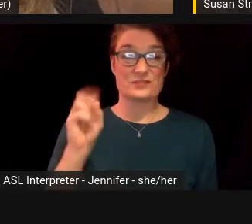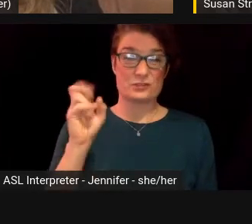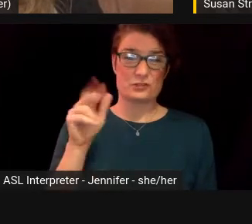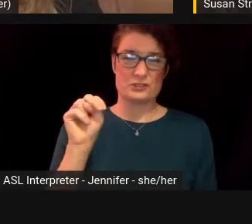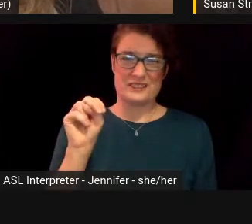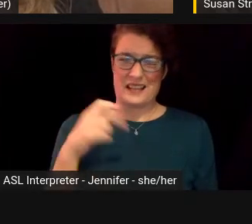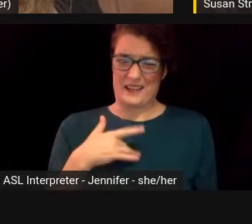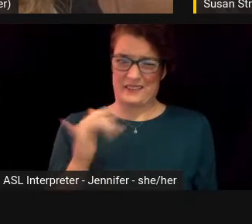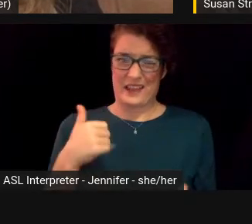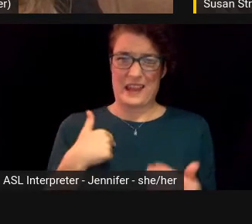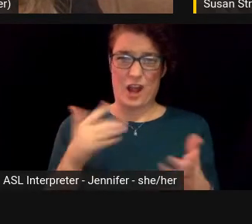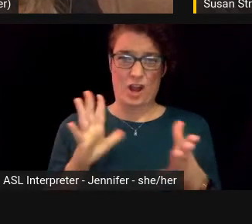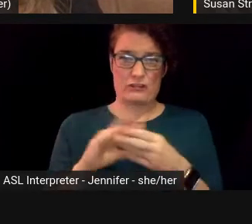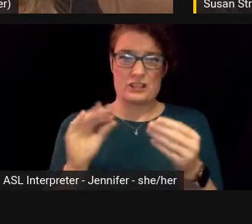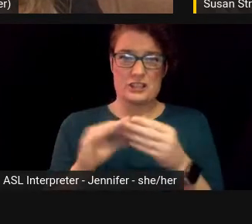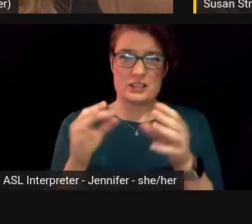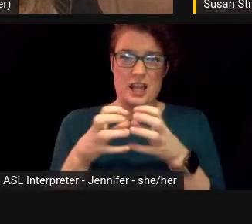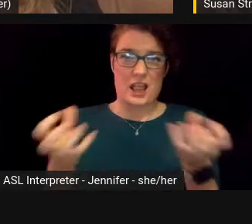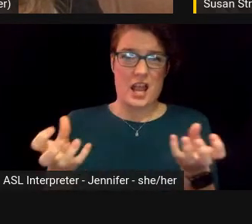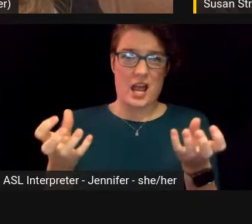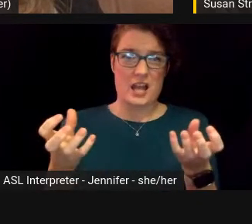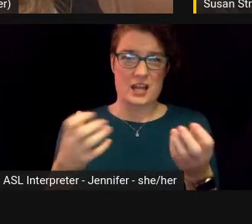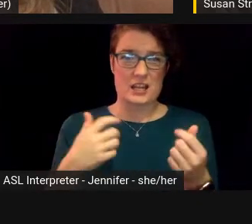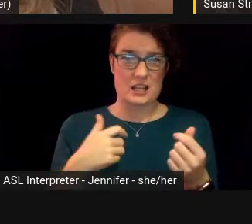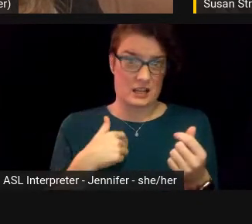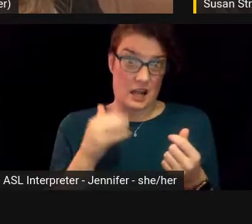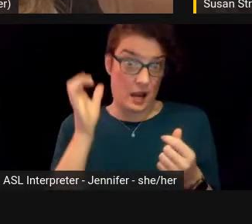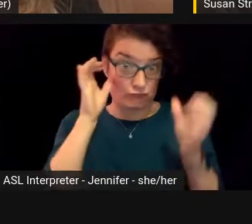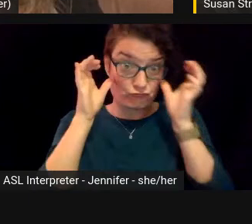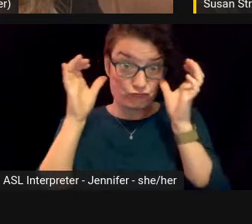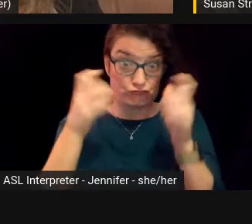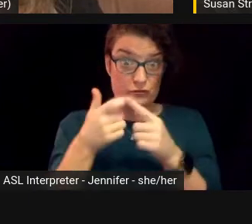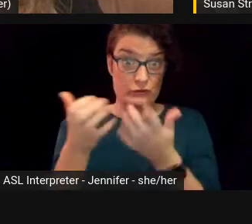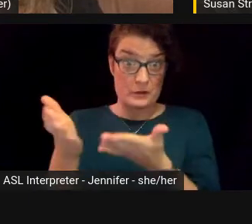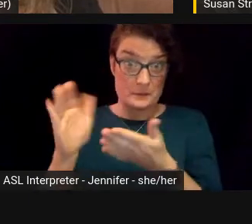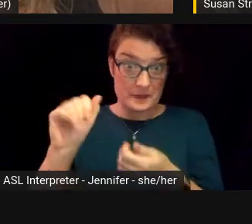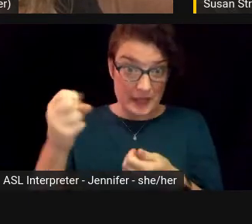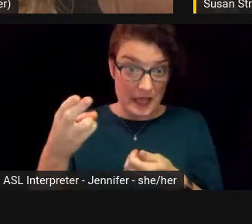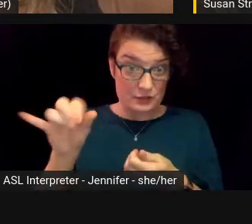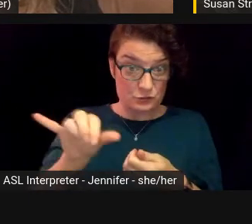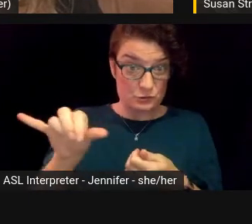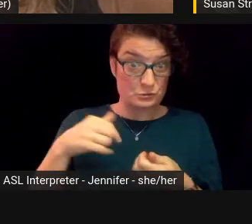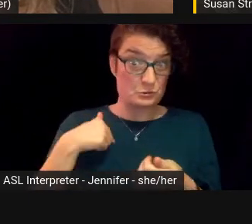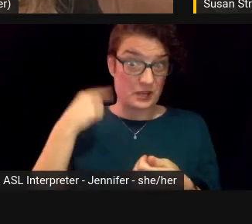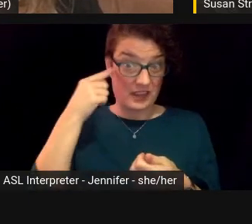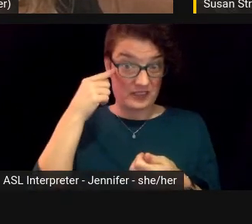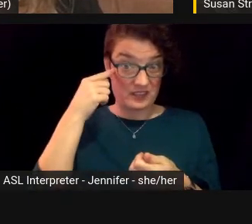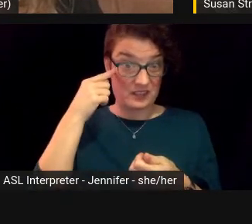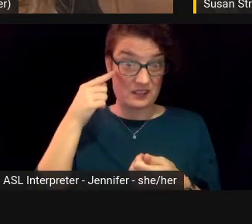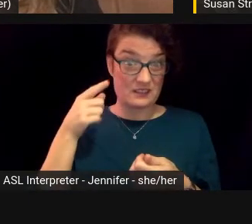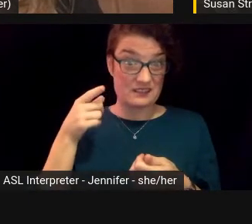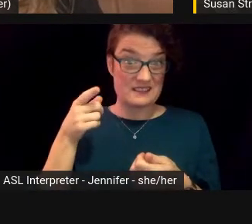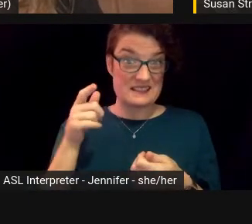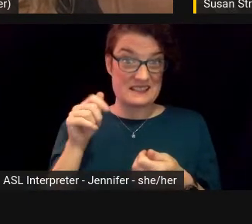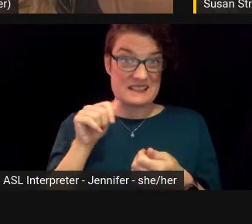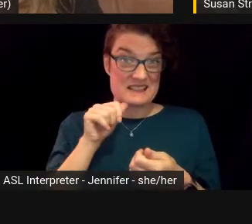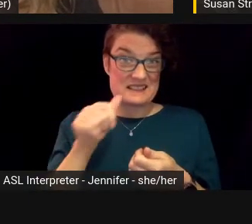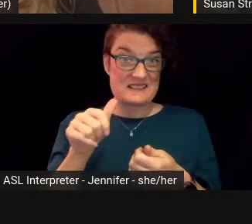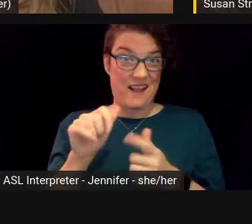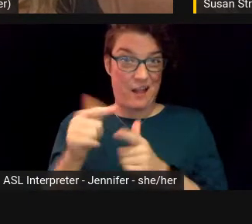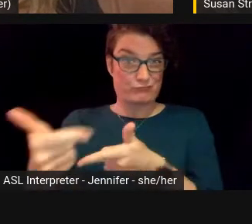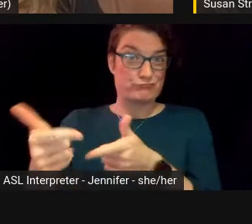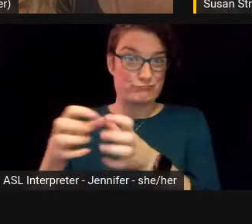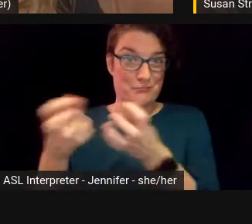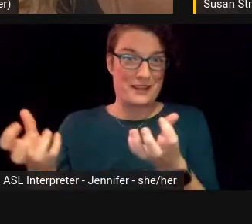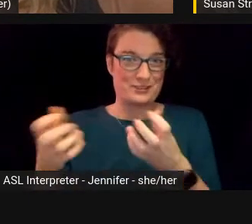spoken a lot recently and I'd be interested in hearing some from, from Cash, who I think has been a little on the short end of the, this, the stick